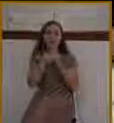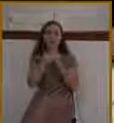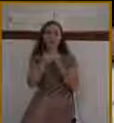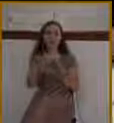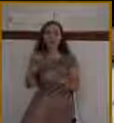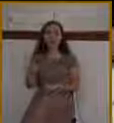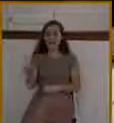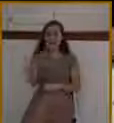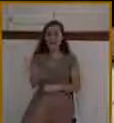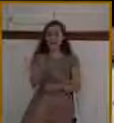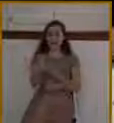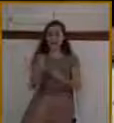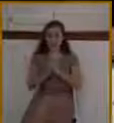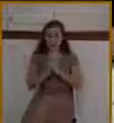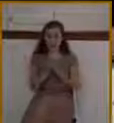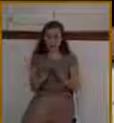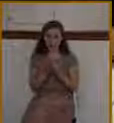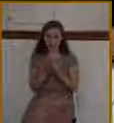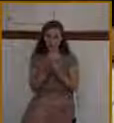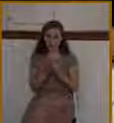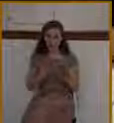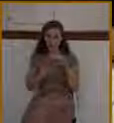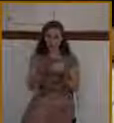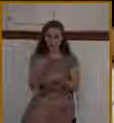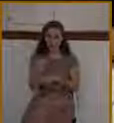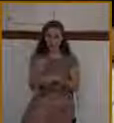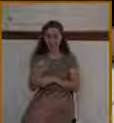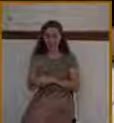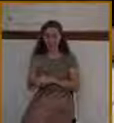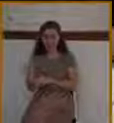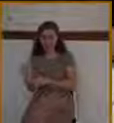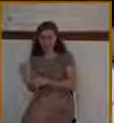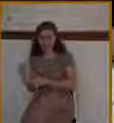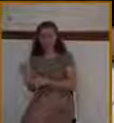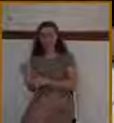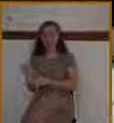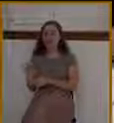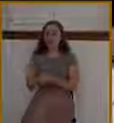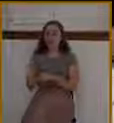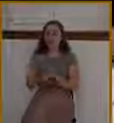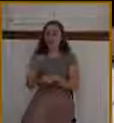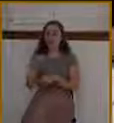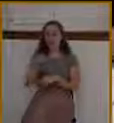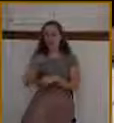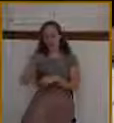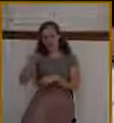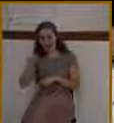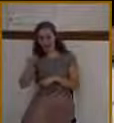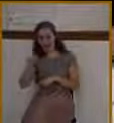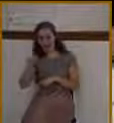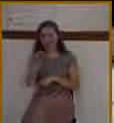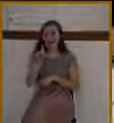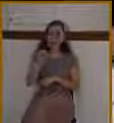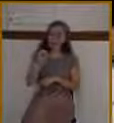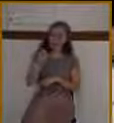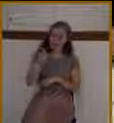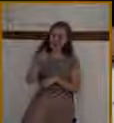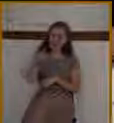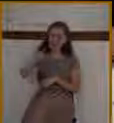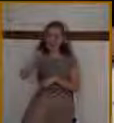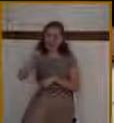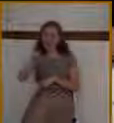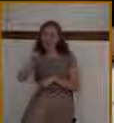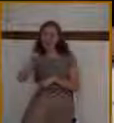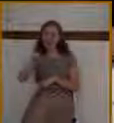three books. You'll go back to Matthew, and then you'll go back to Malachi, and then you'll come to Zechariah, and then you'll come to Haggai. That little